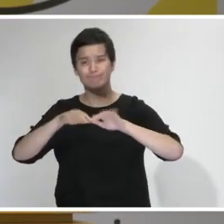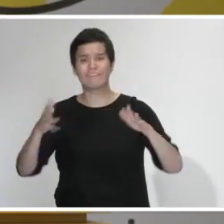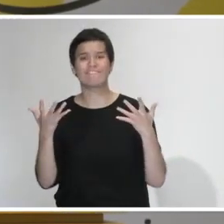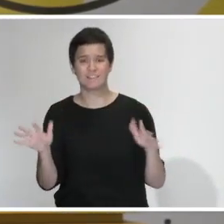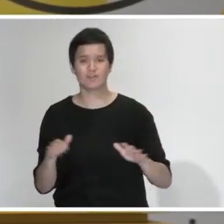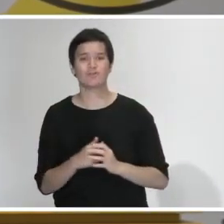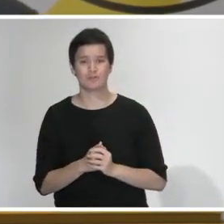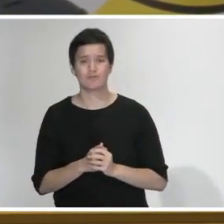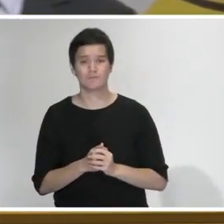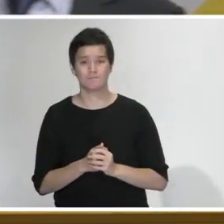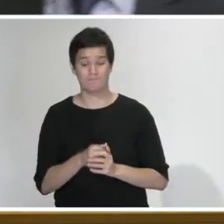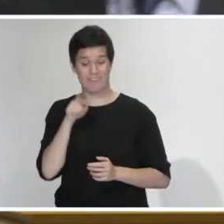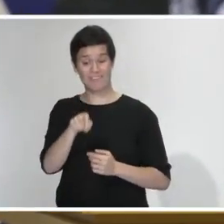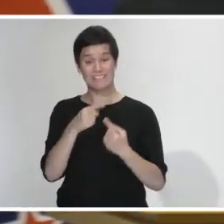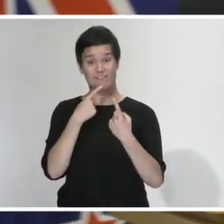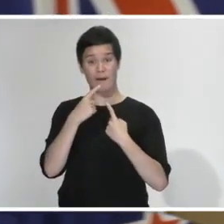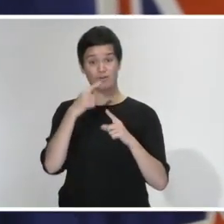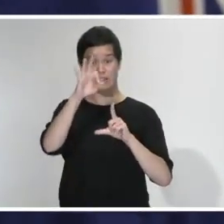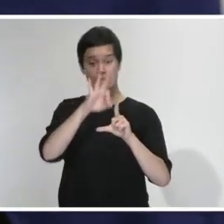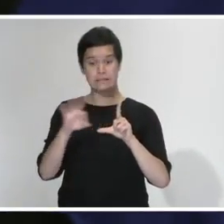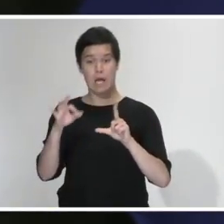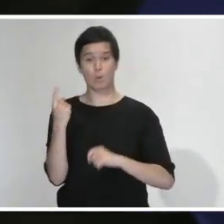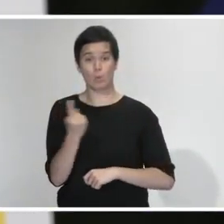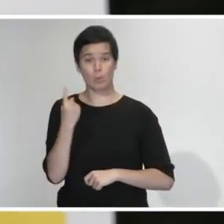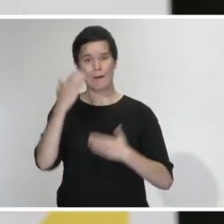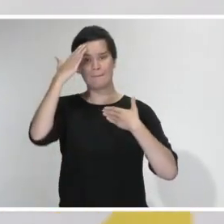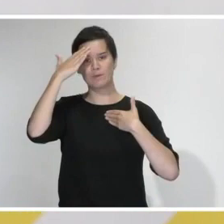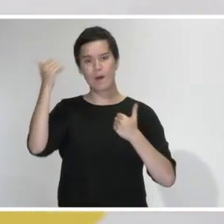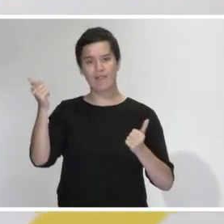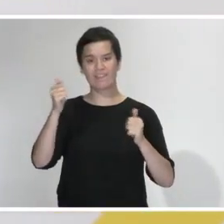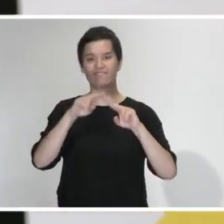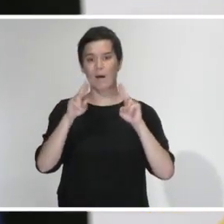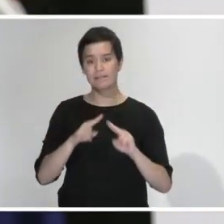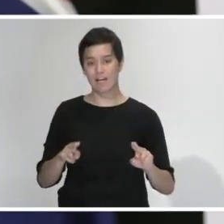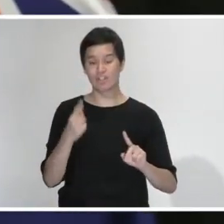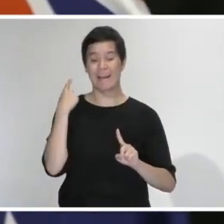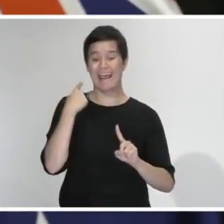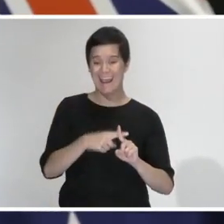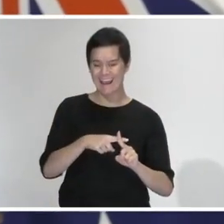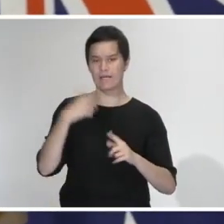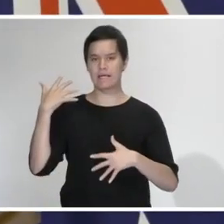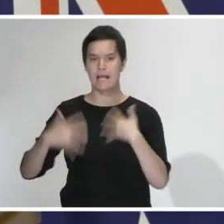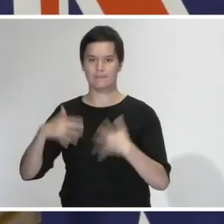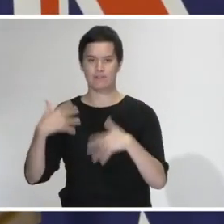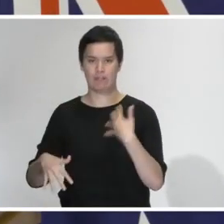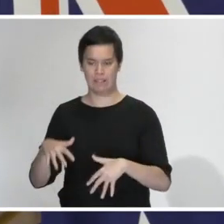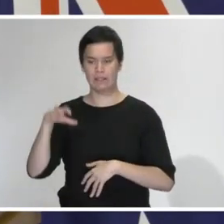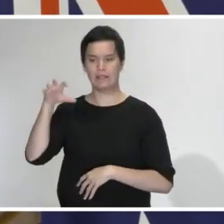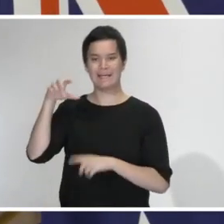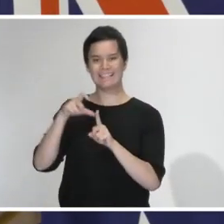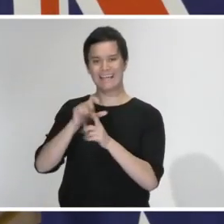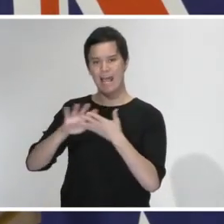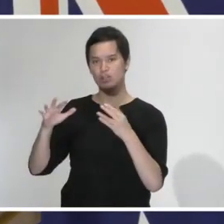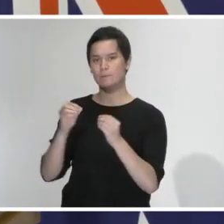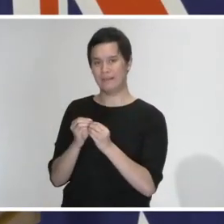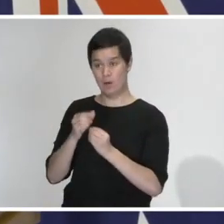by the Mental Health Foundation and the Canterbury DHB because of their expertise and having gone through the likes of the earthquake. It will